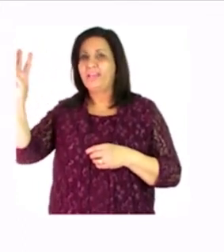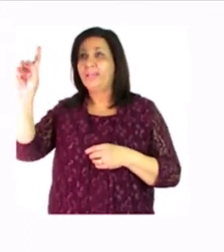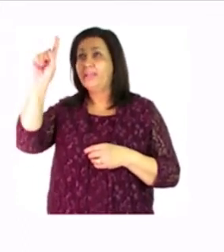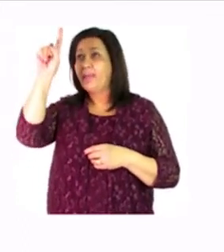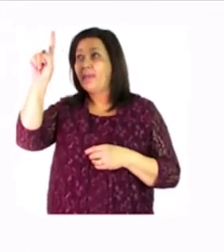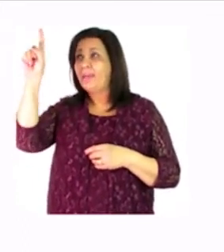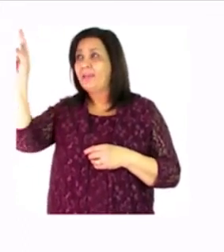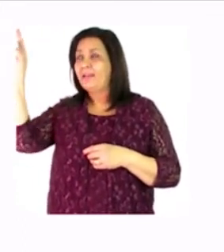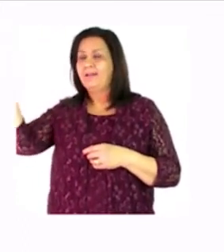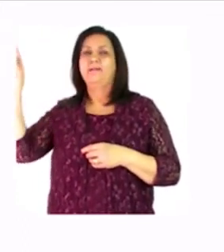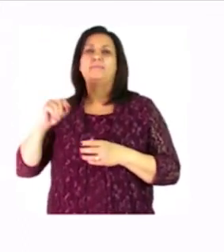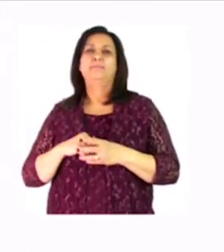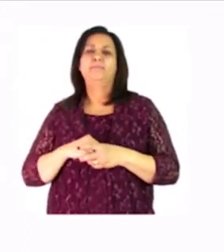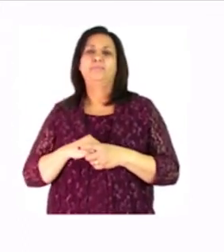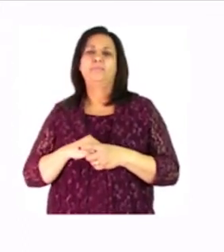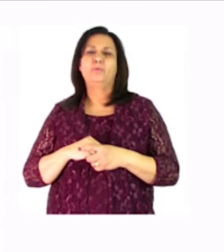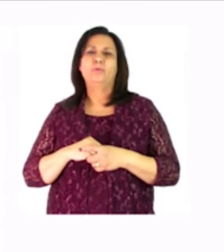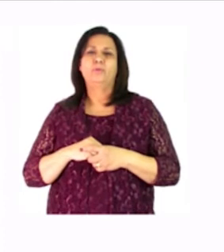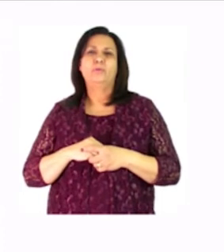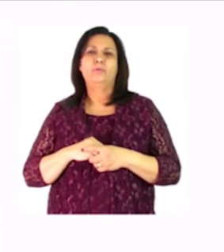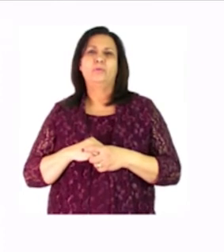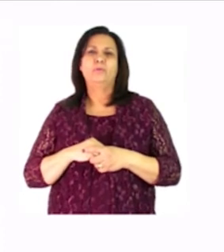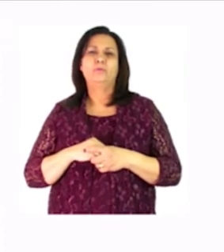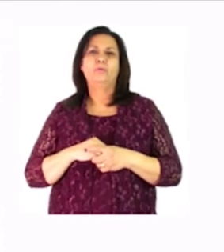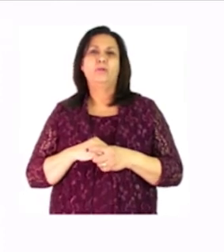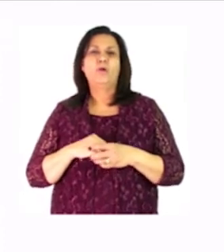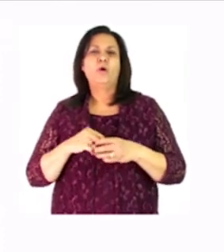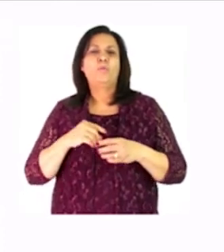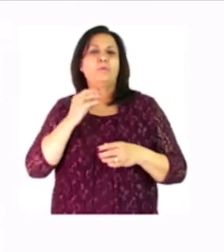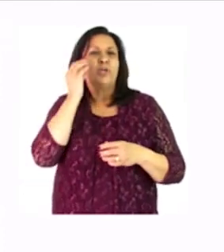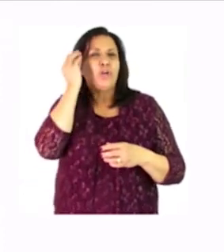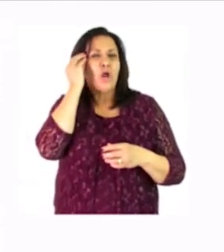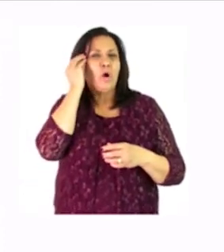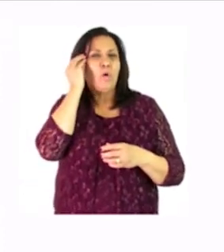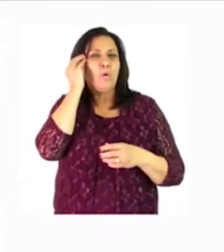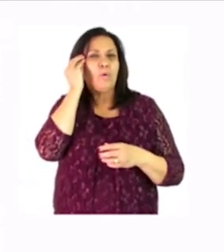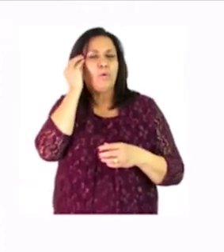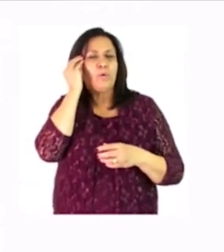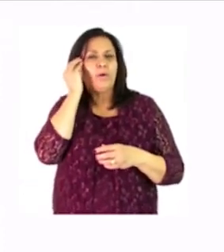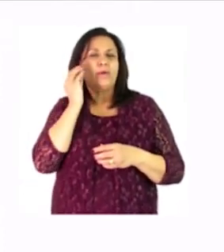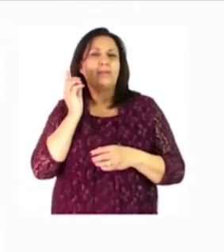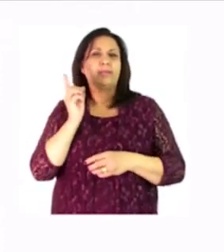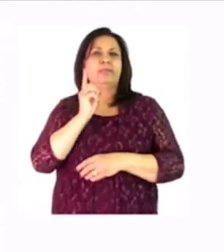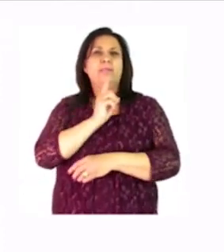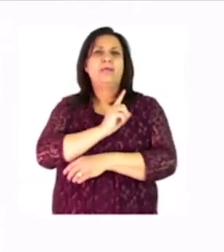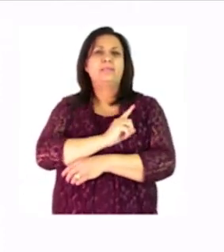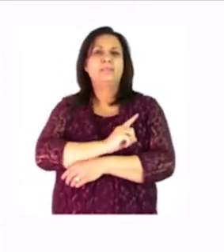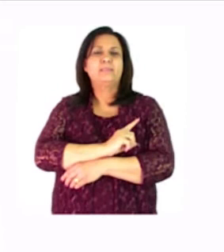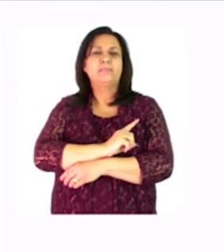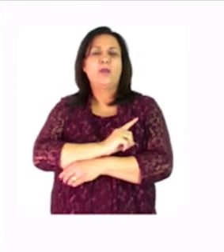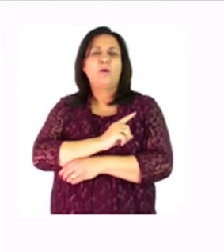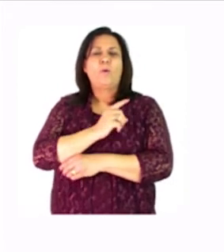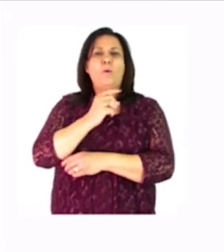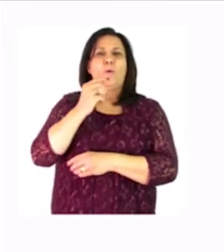now we need to know in the daily um days if we look when the sun rises